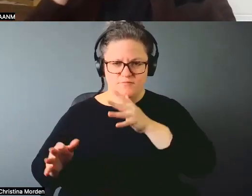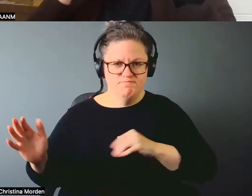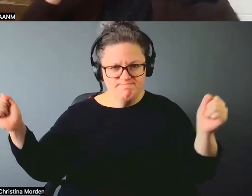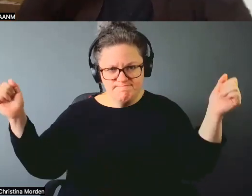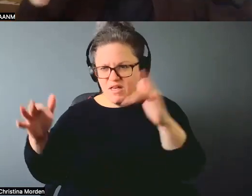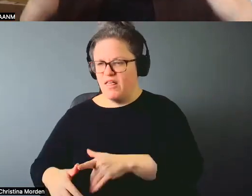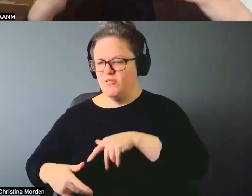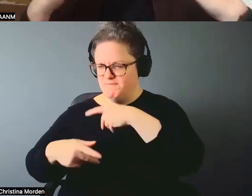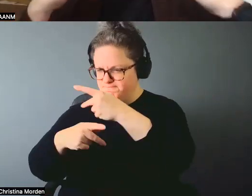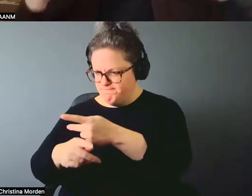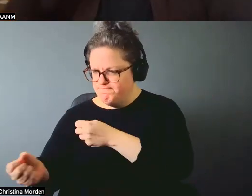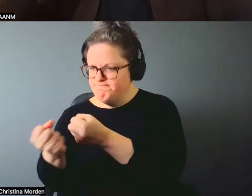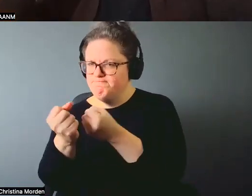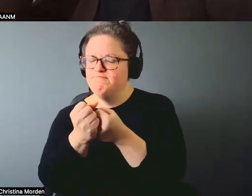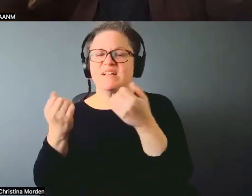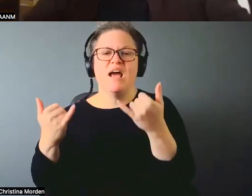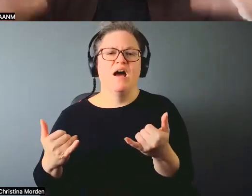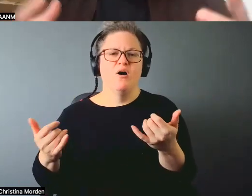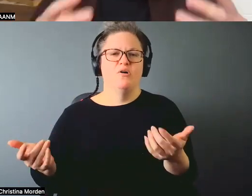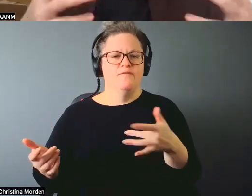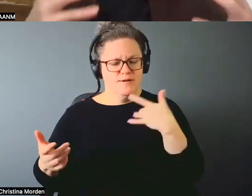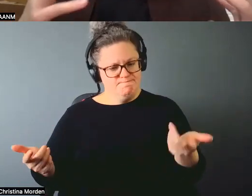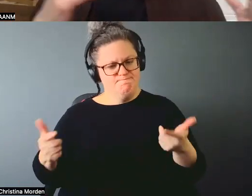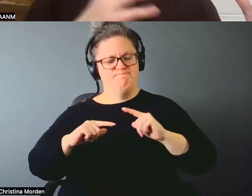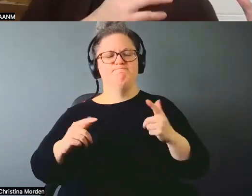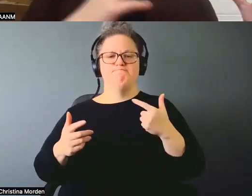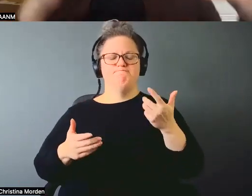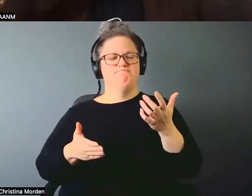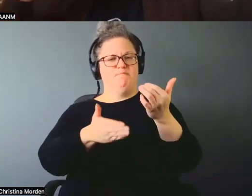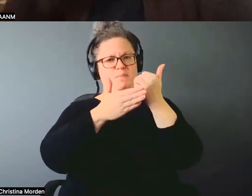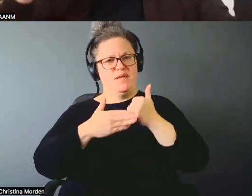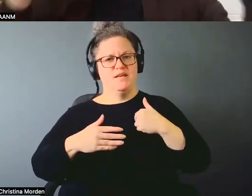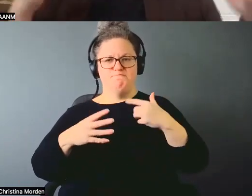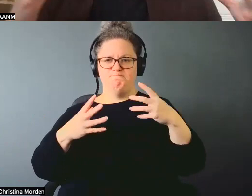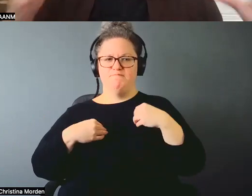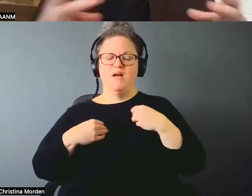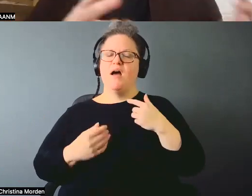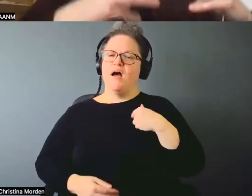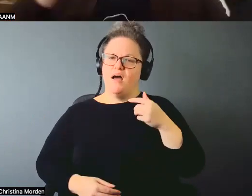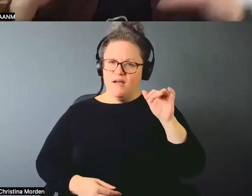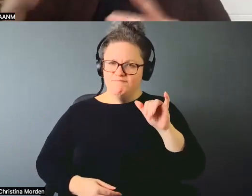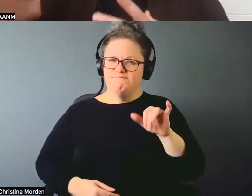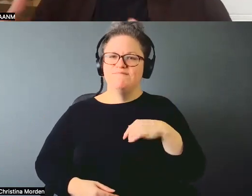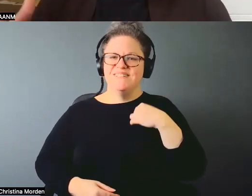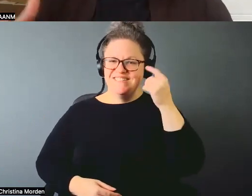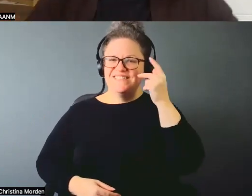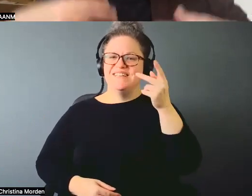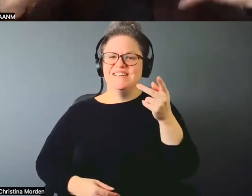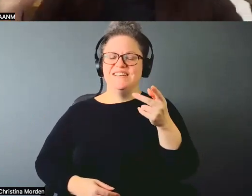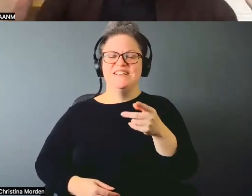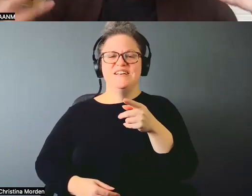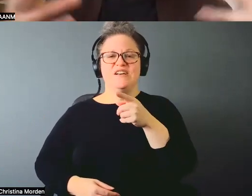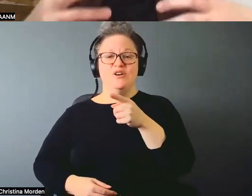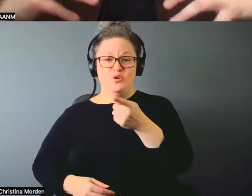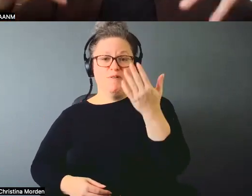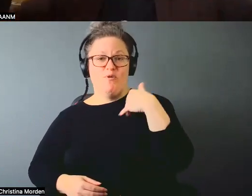and and accepting help and and changing a path for me that's in my mind. I can see you growing from the mother to the crone